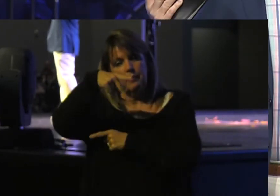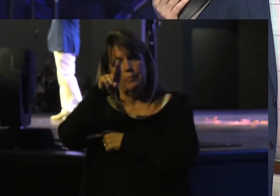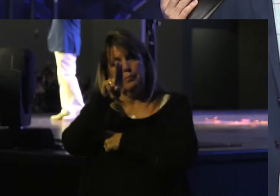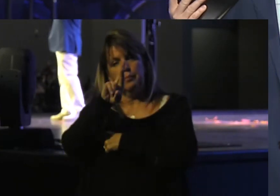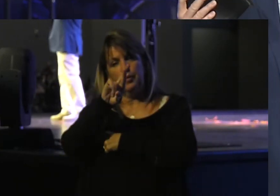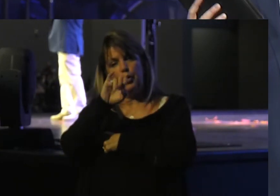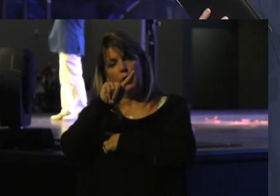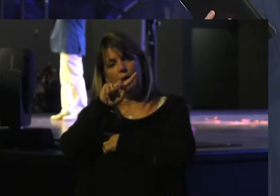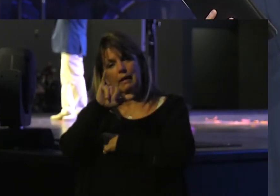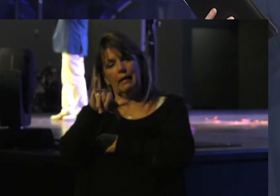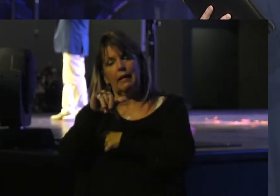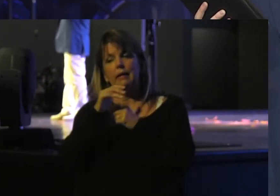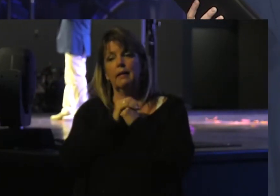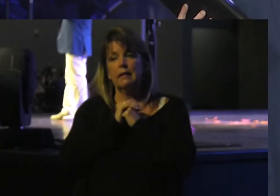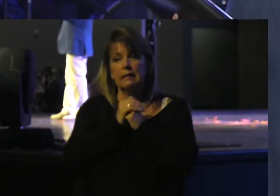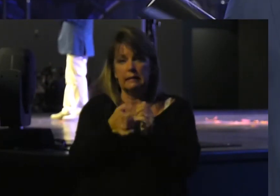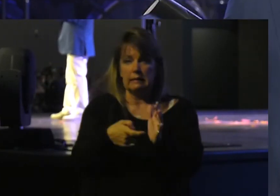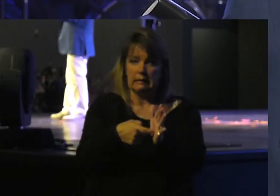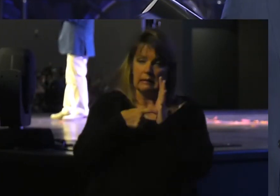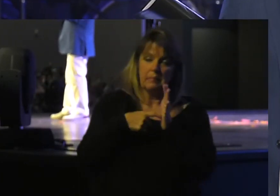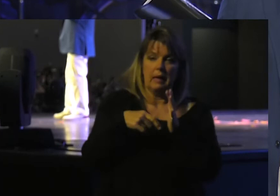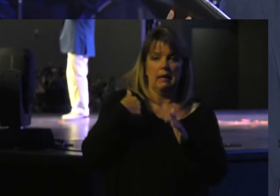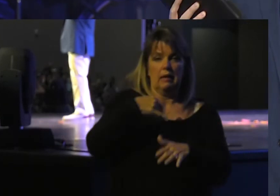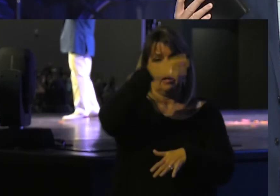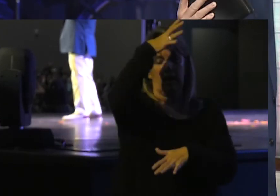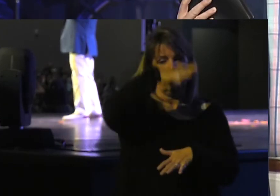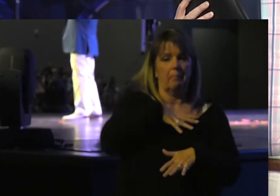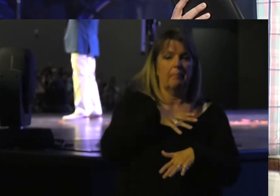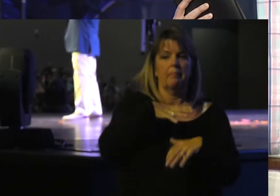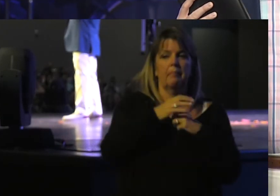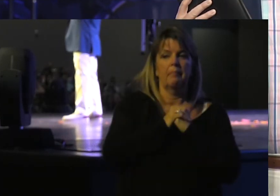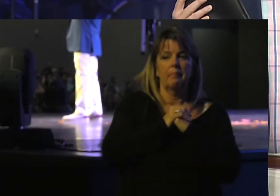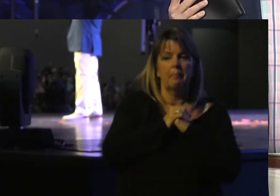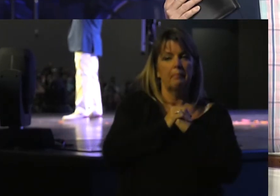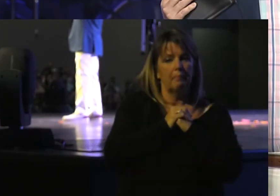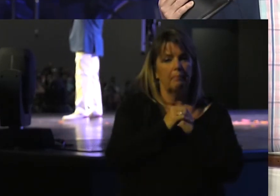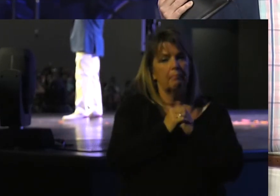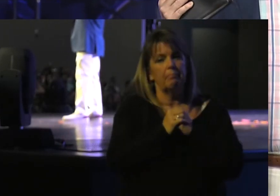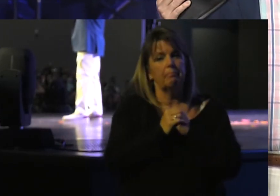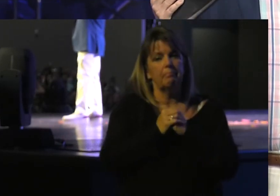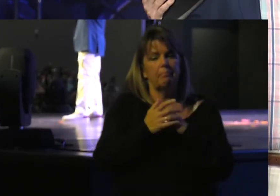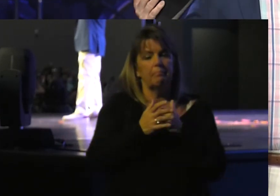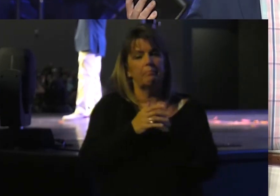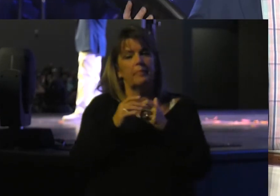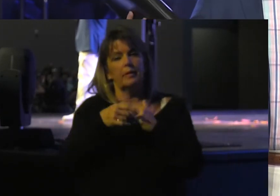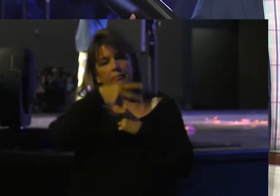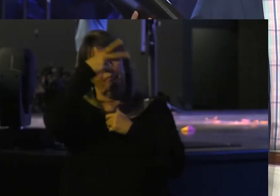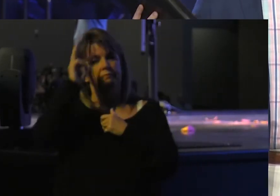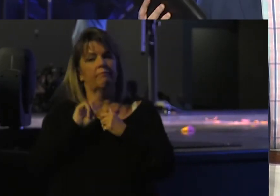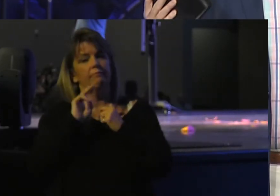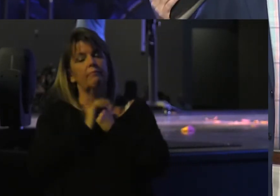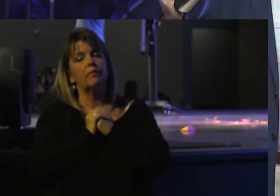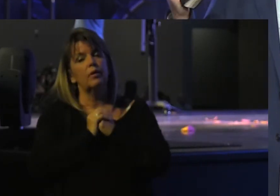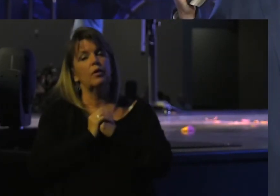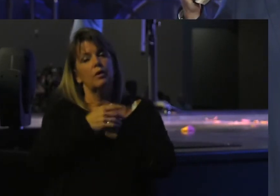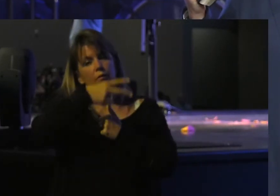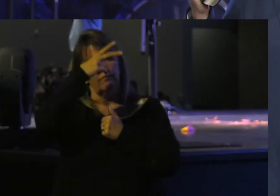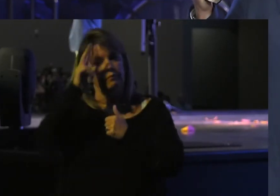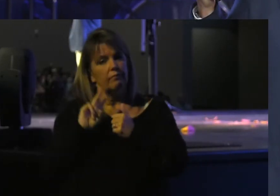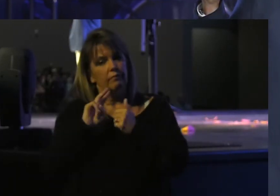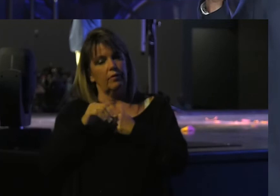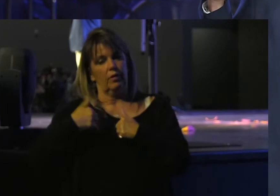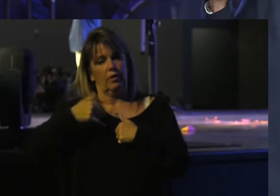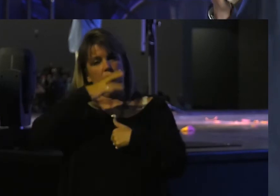Demand Of Our Young Men Chivalry To Celebrate Among Our Young Women Purity To Shut